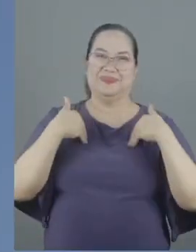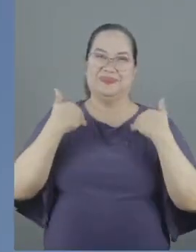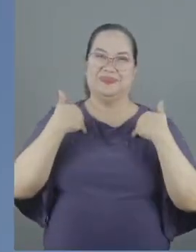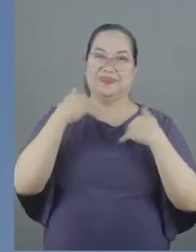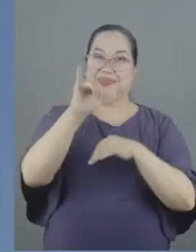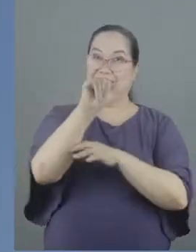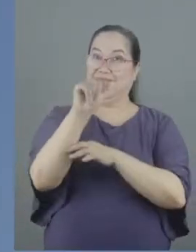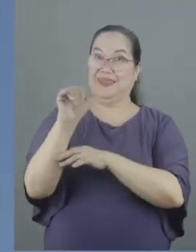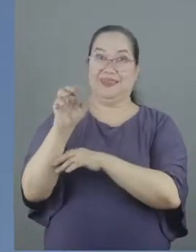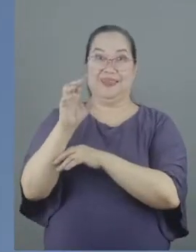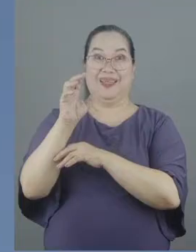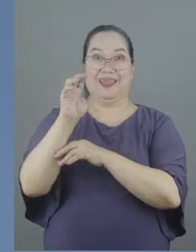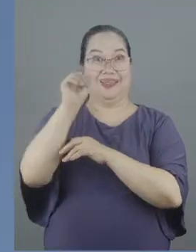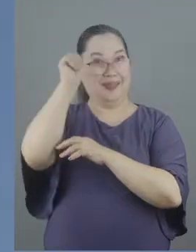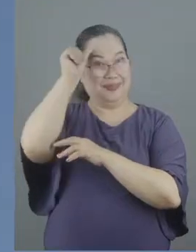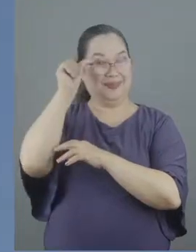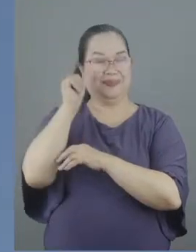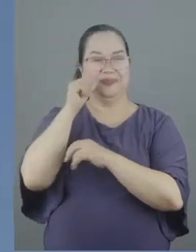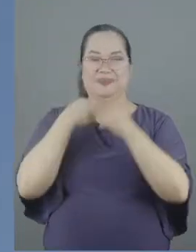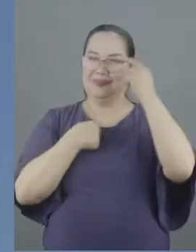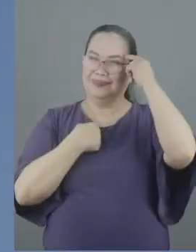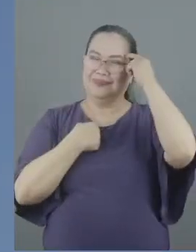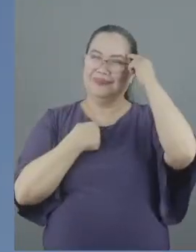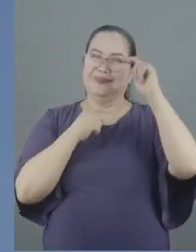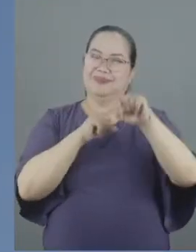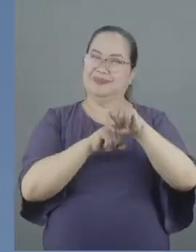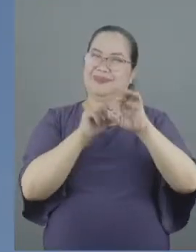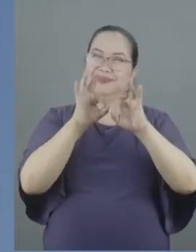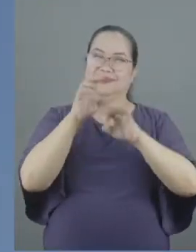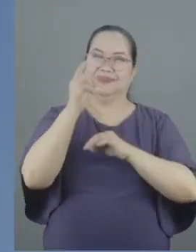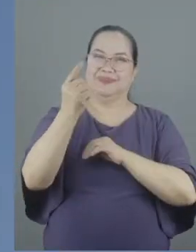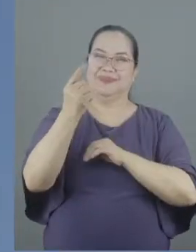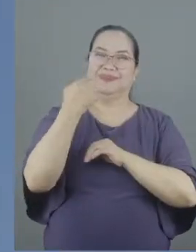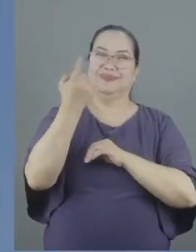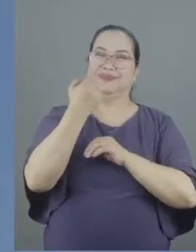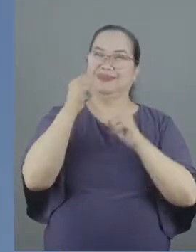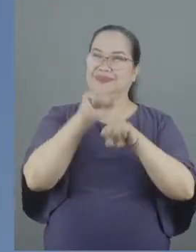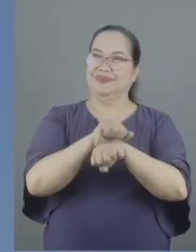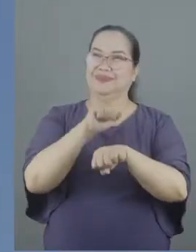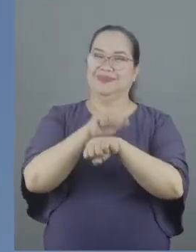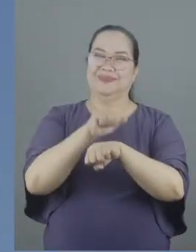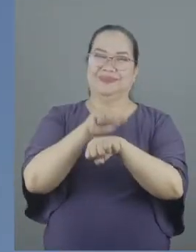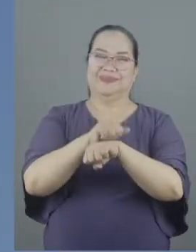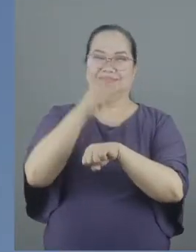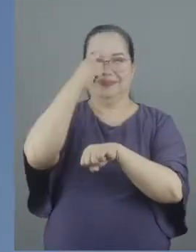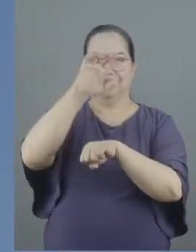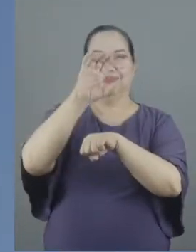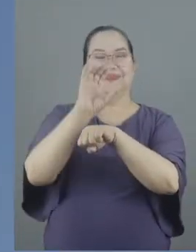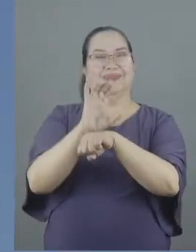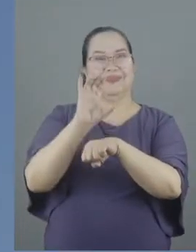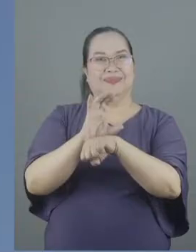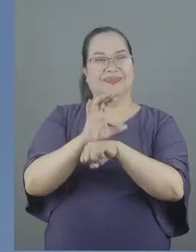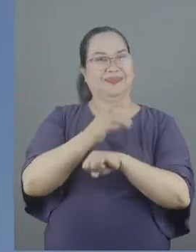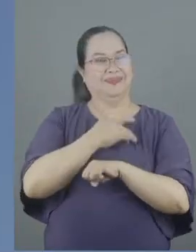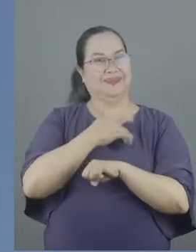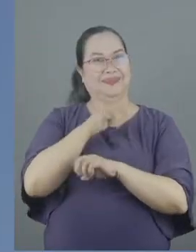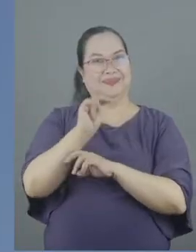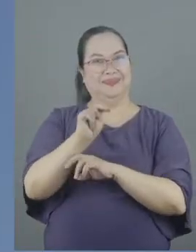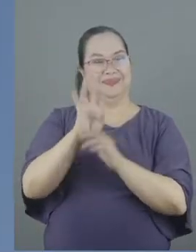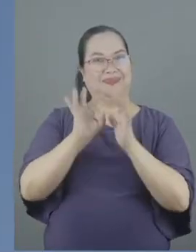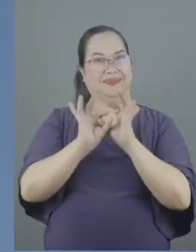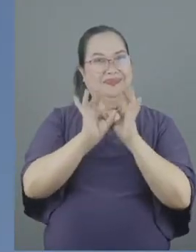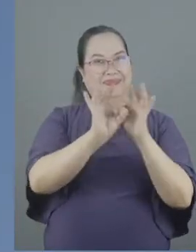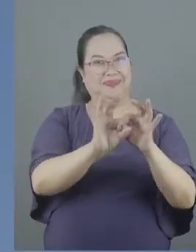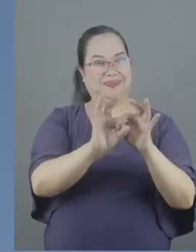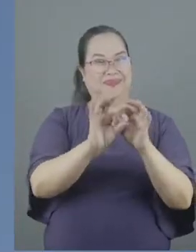ministry. You know, I was thinking at the time, if someone like me who already works for the church feels the need to belong to